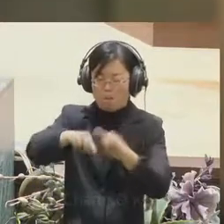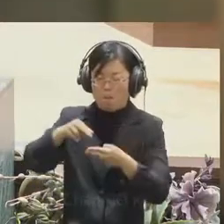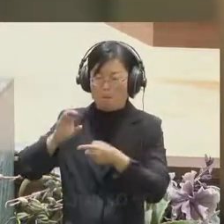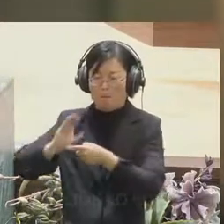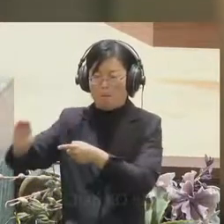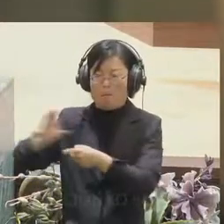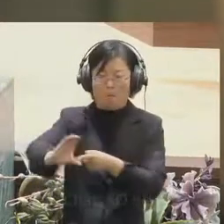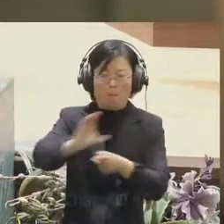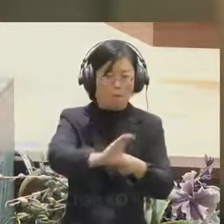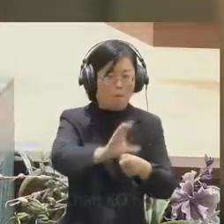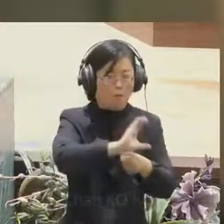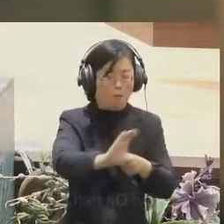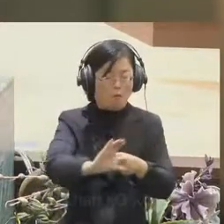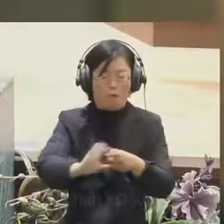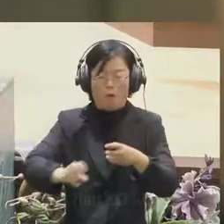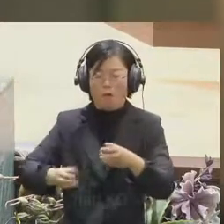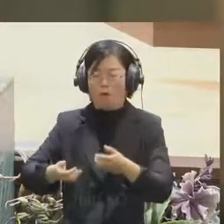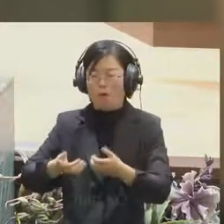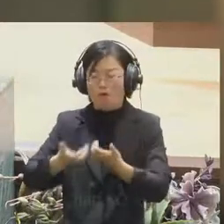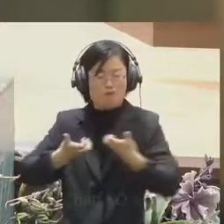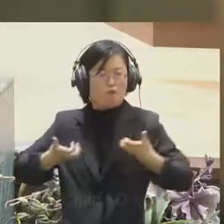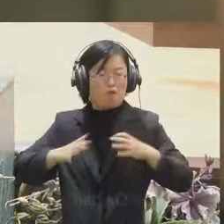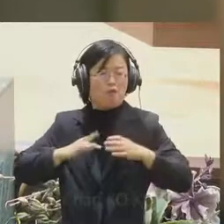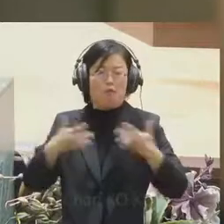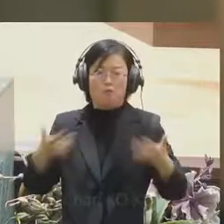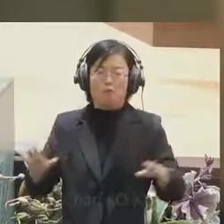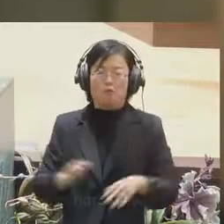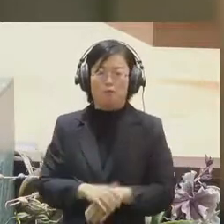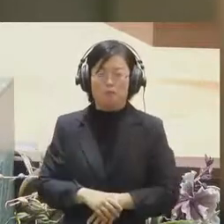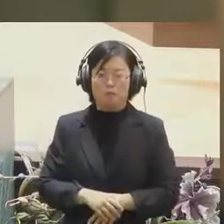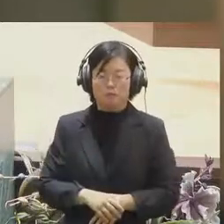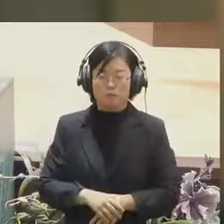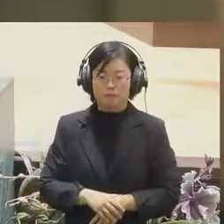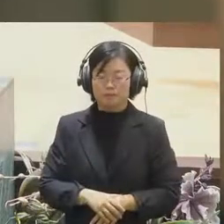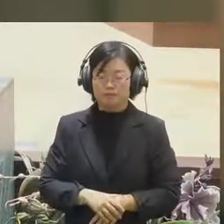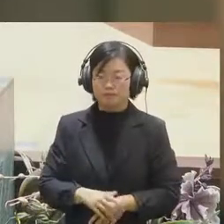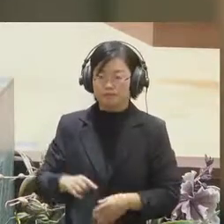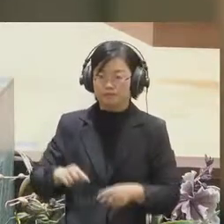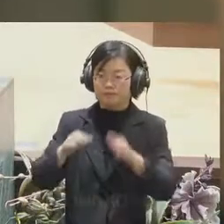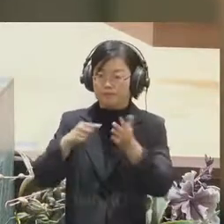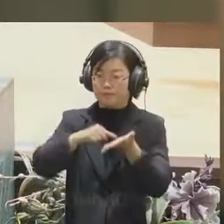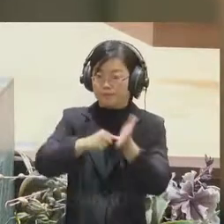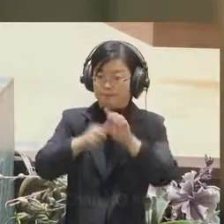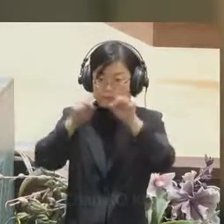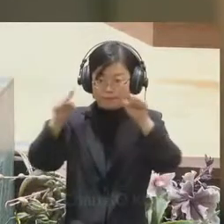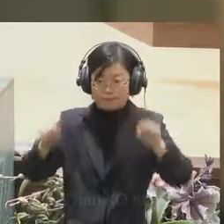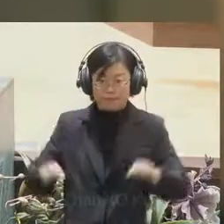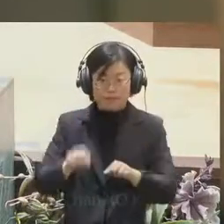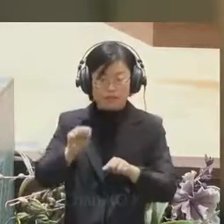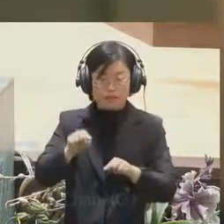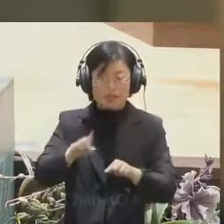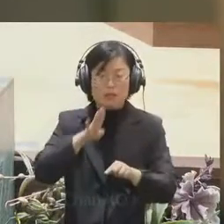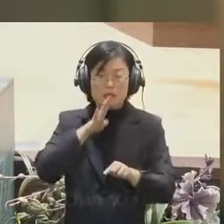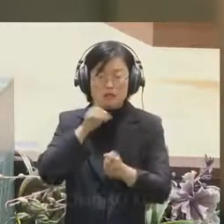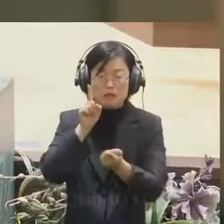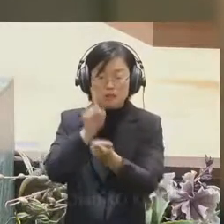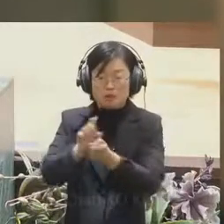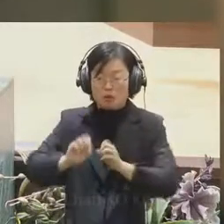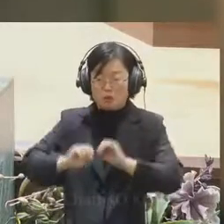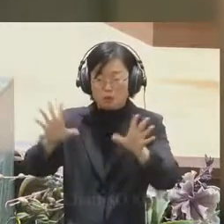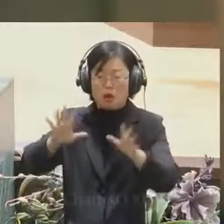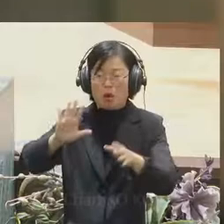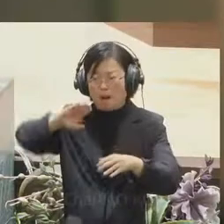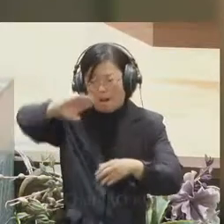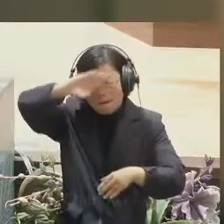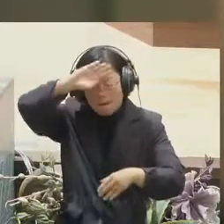one week earlier than the government's official dashboard. We did instead the project based on the funding and ran